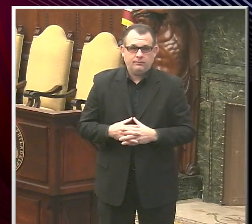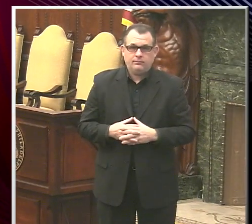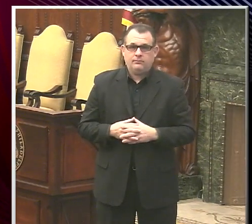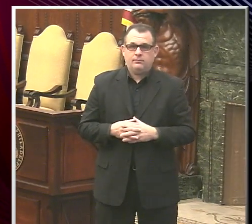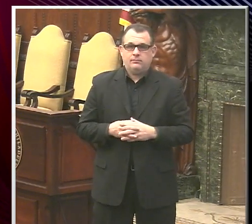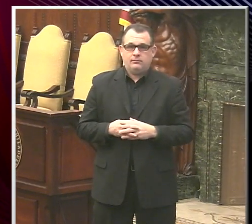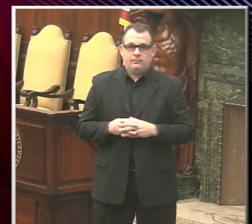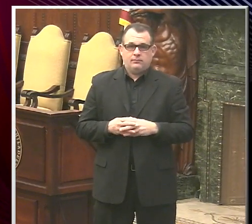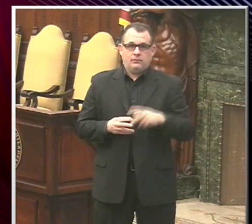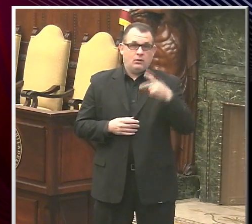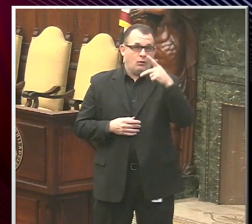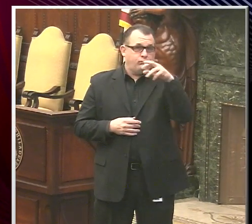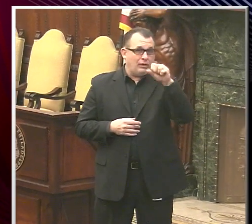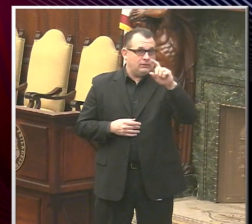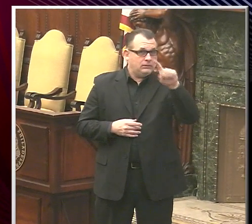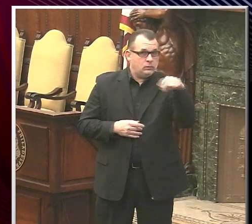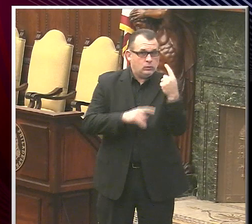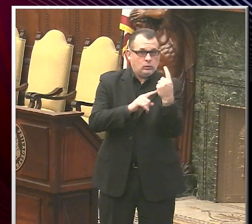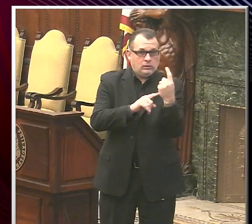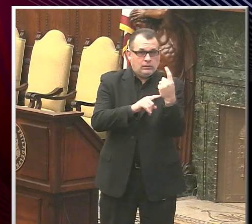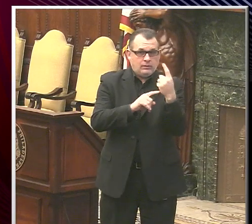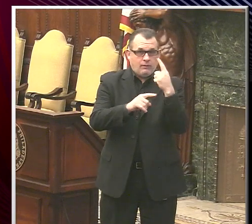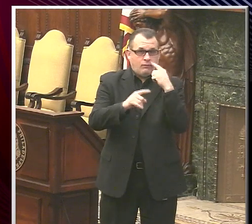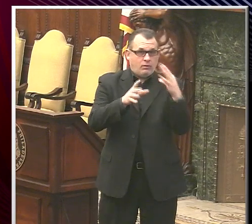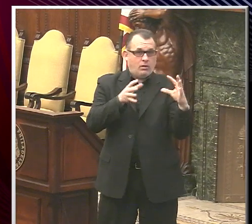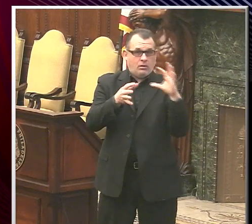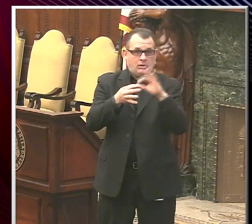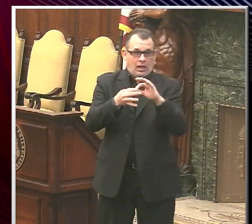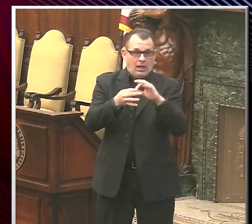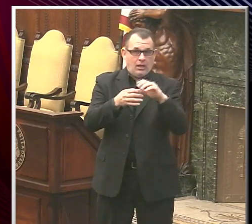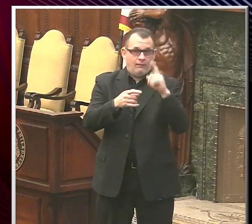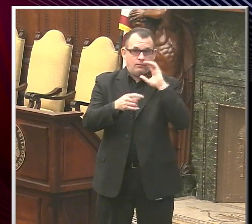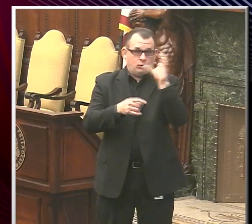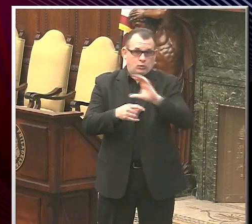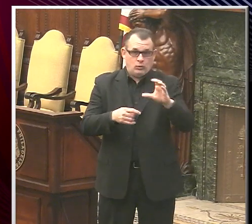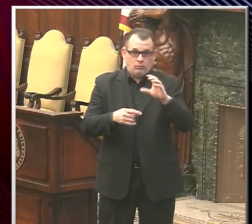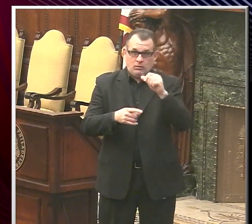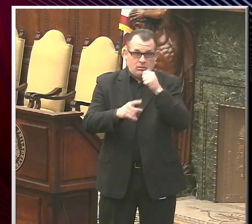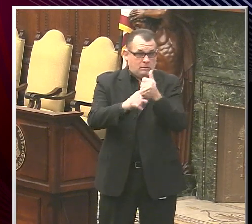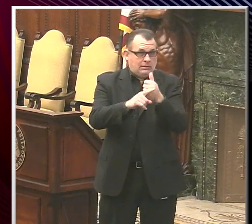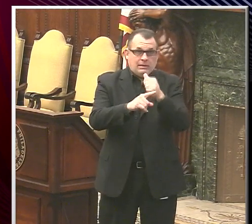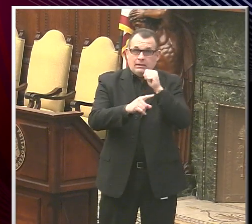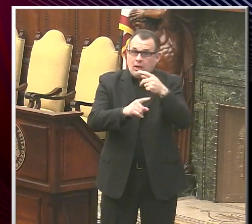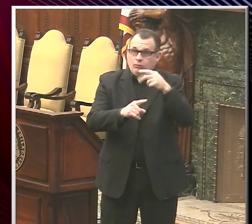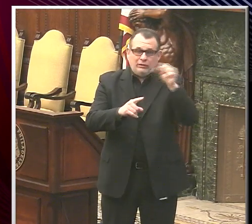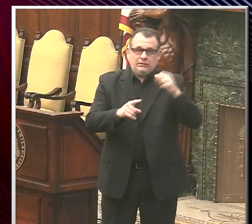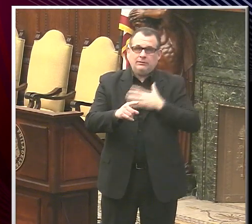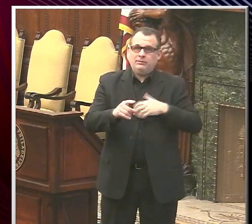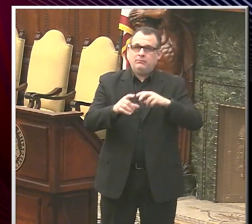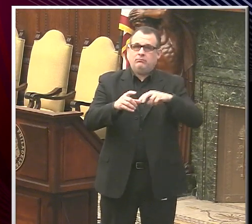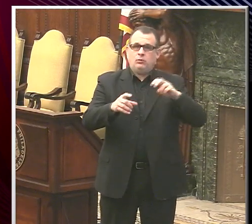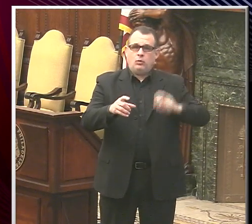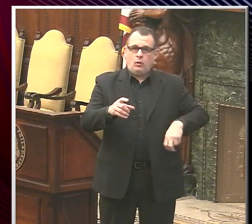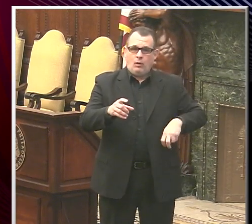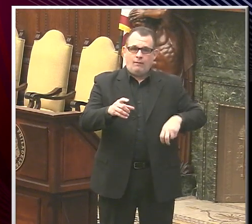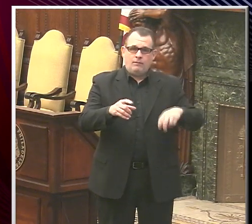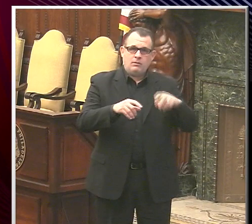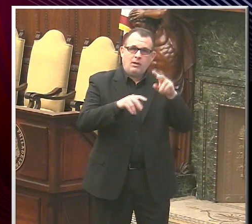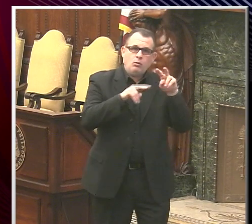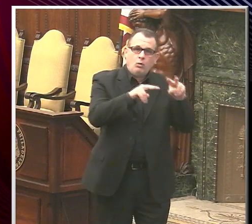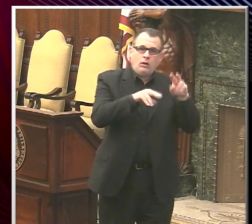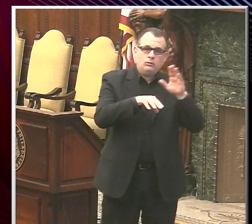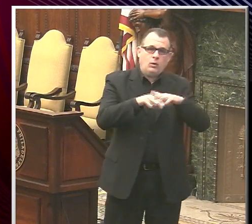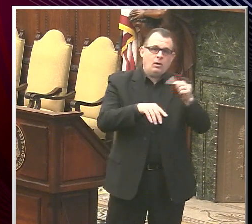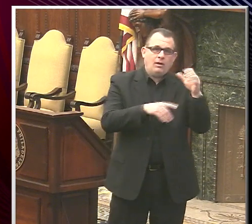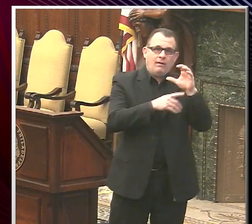for press only. If you are logged into the Zoom room and you are not a member of the press, please log out and you can watch on